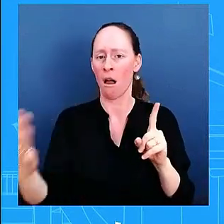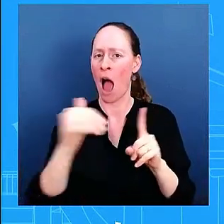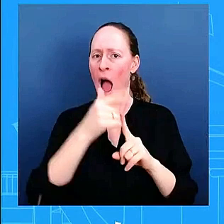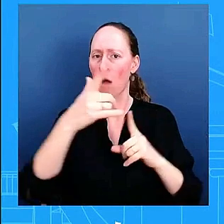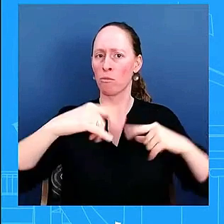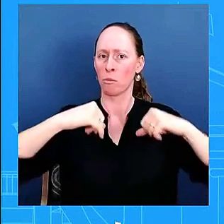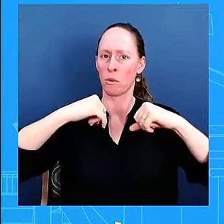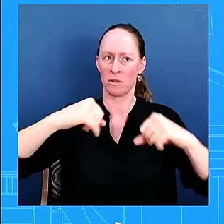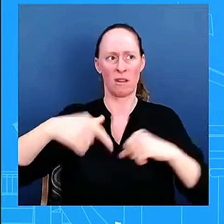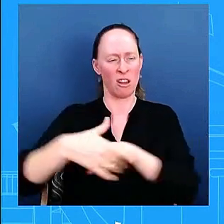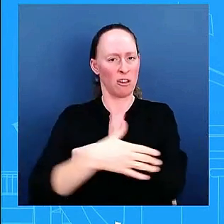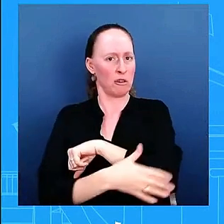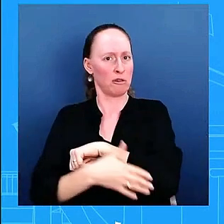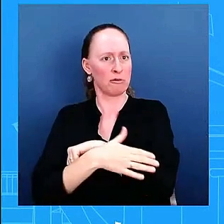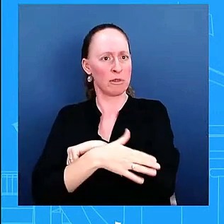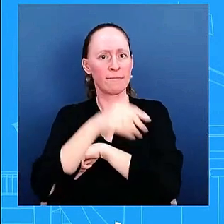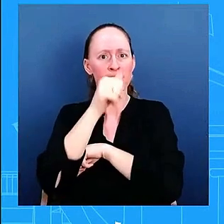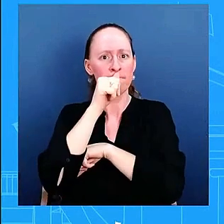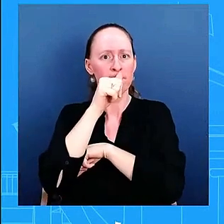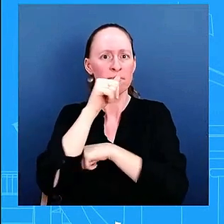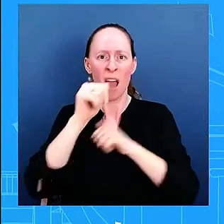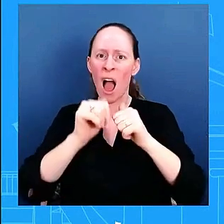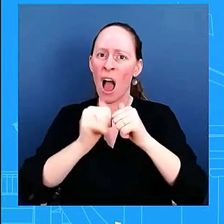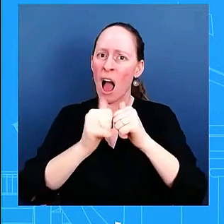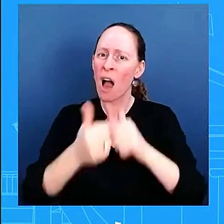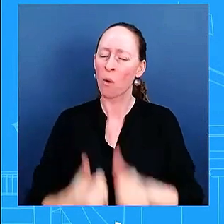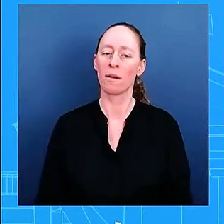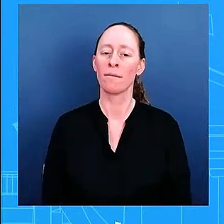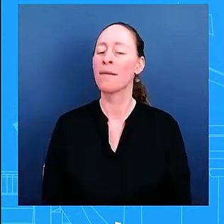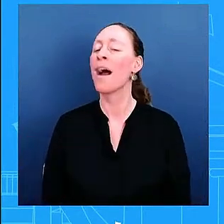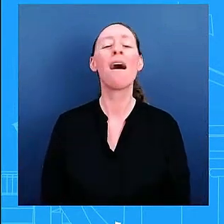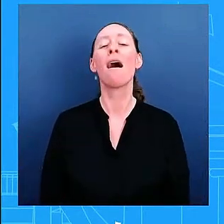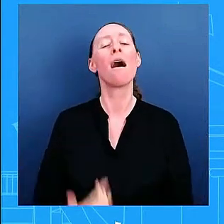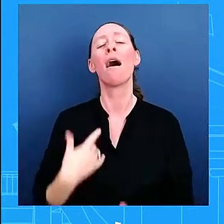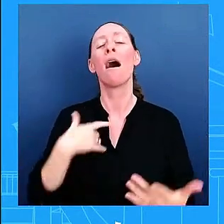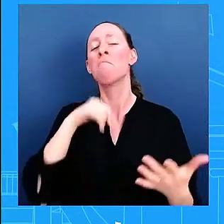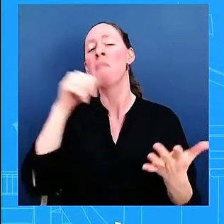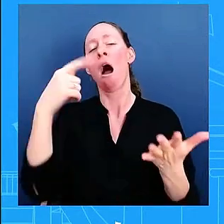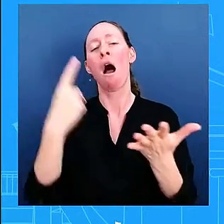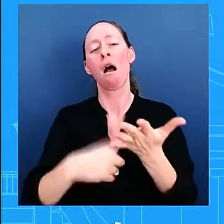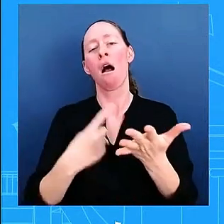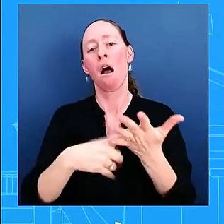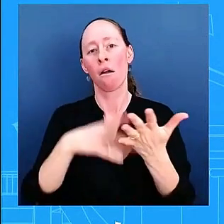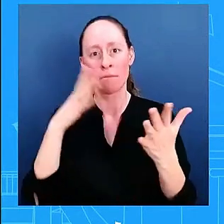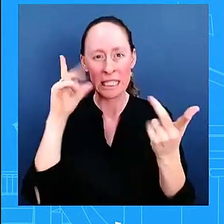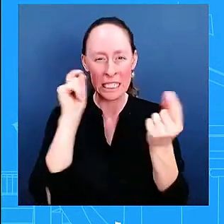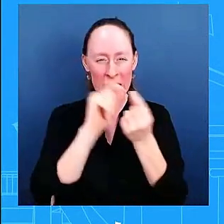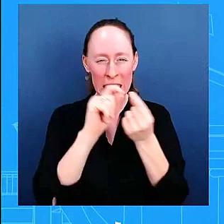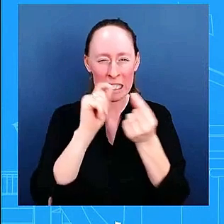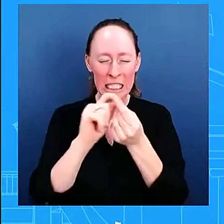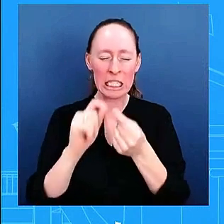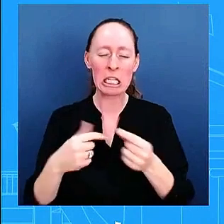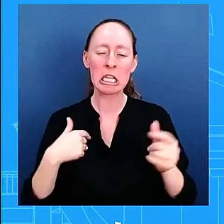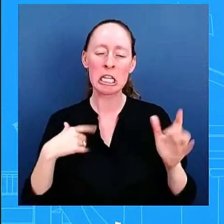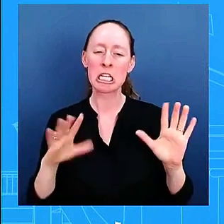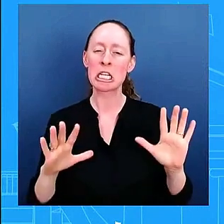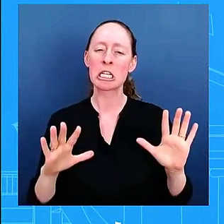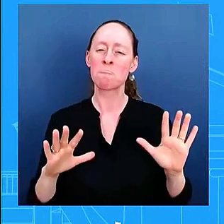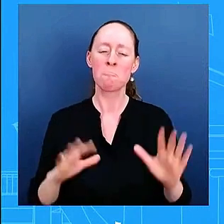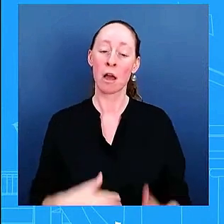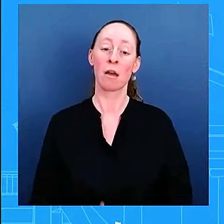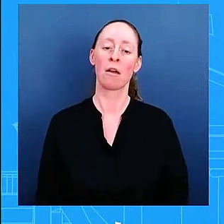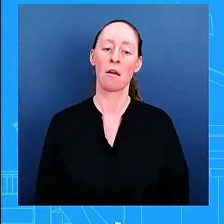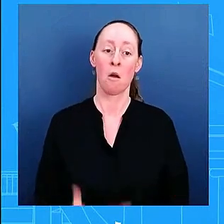any specifics on that as it relates to this particular moment of what we're seeing uh